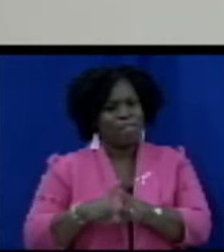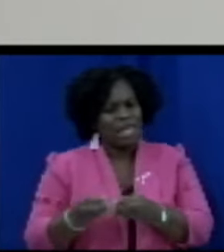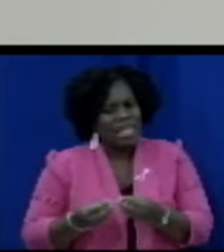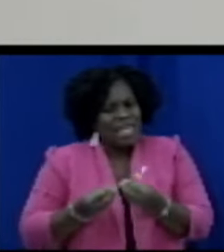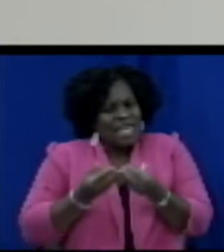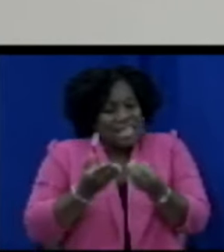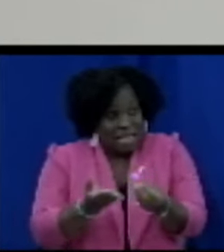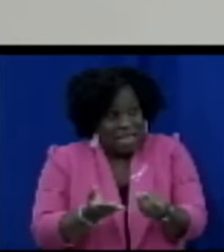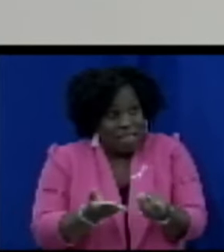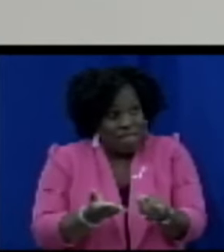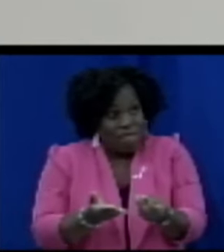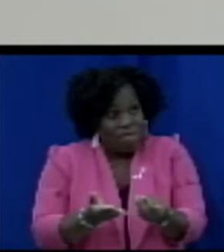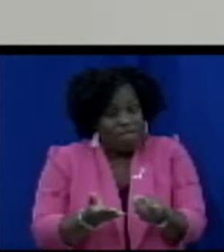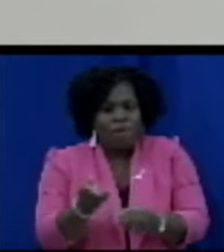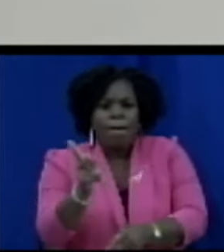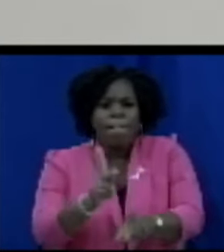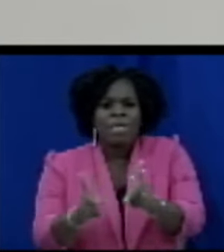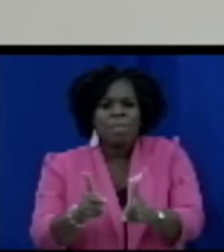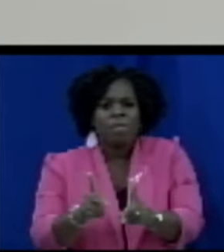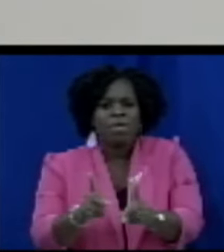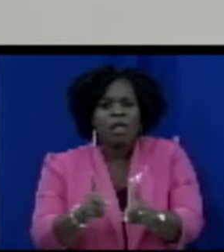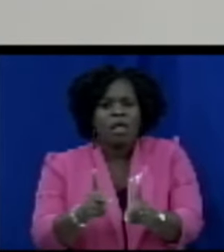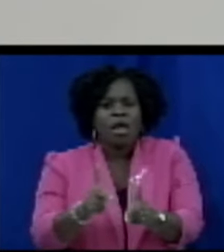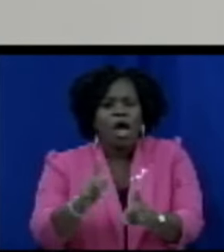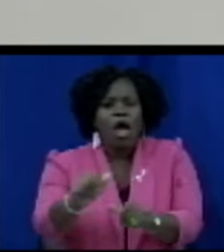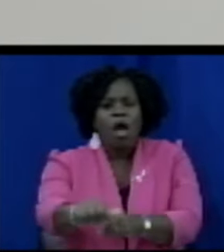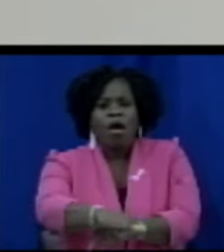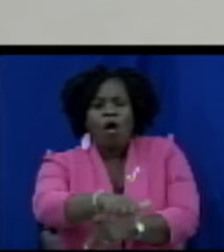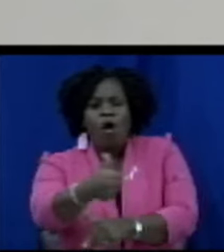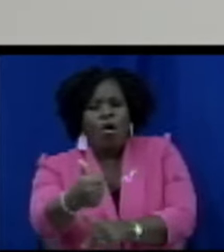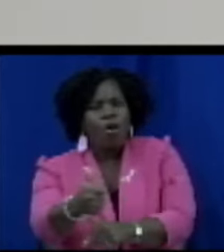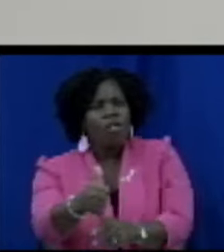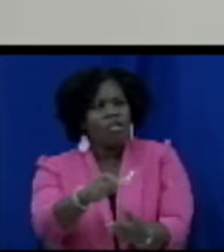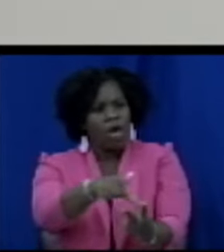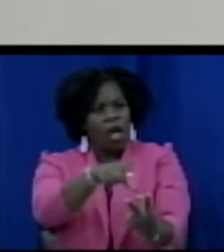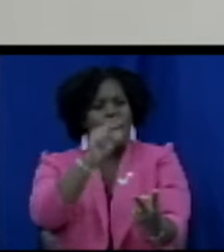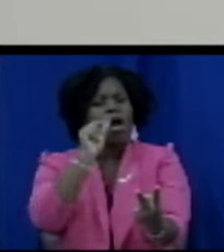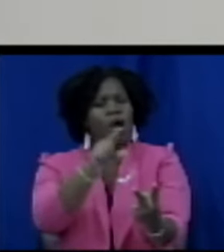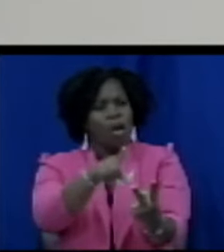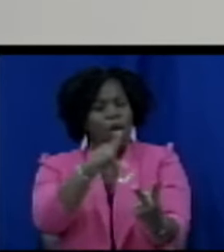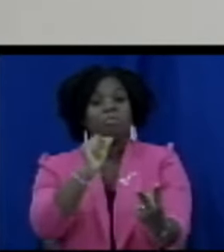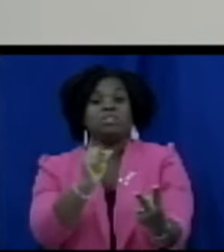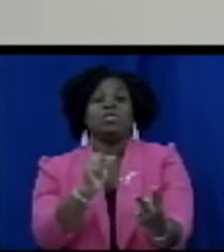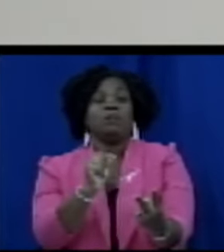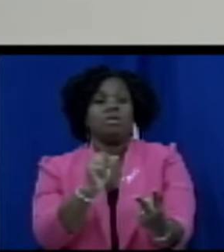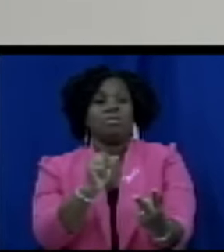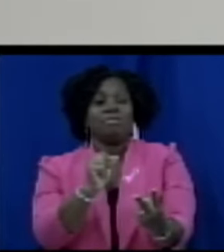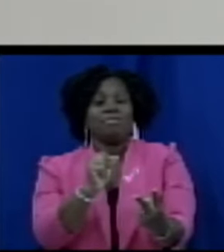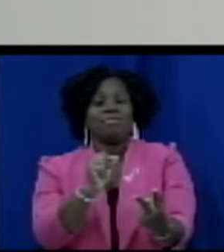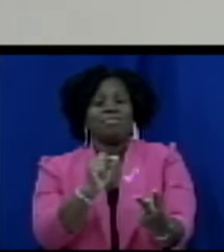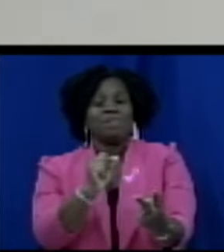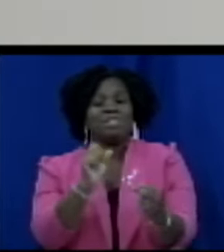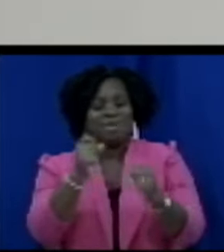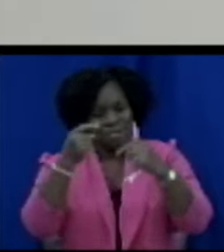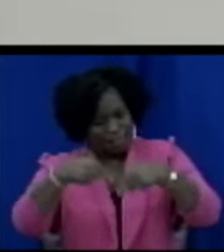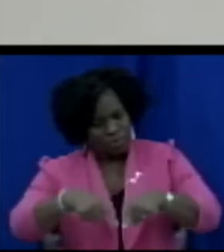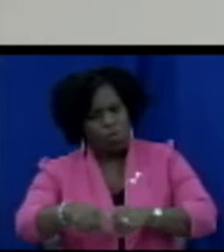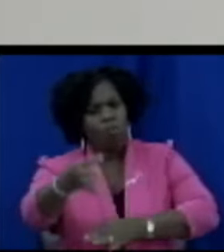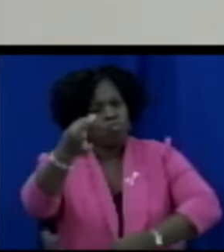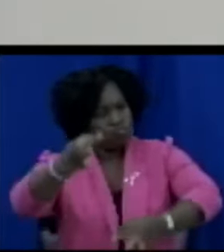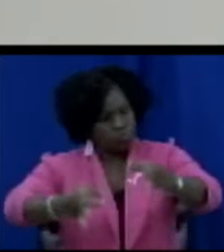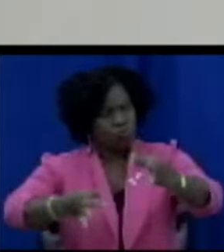option in terms of taking it to the court I note in the bill that it says that the